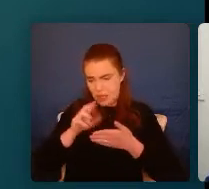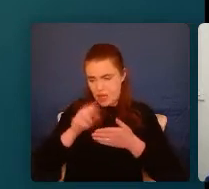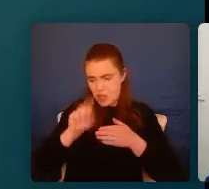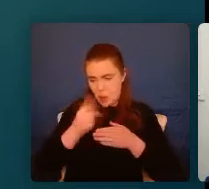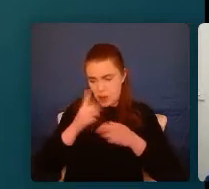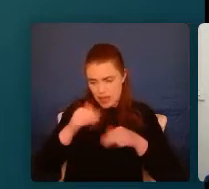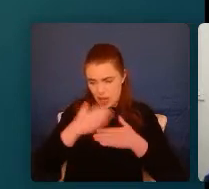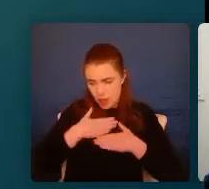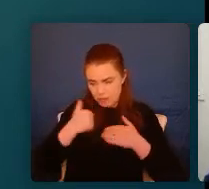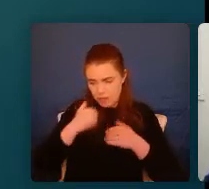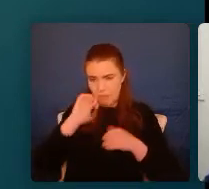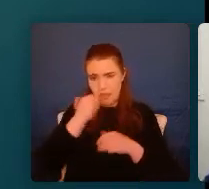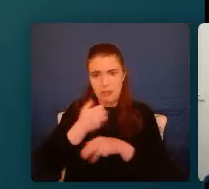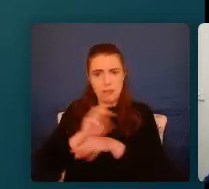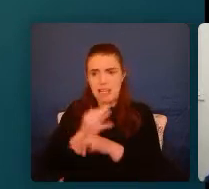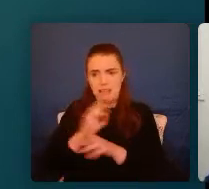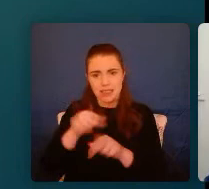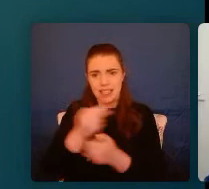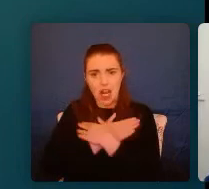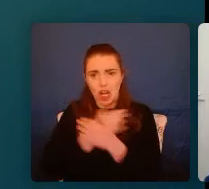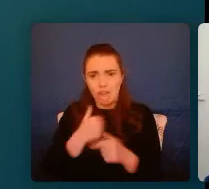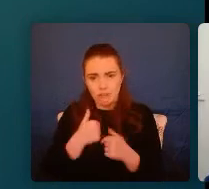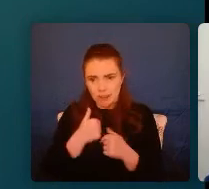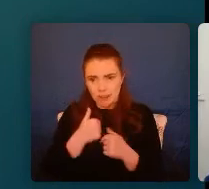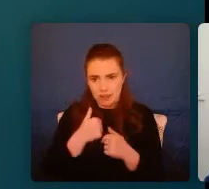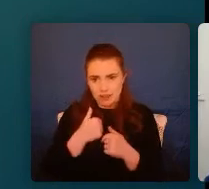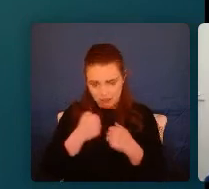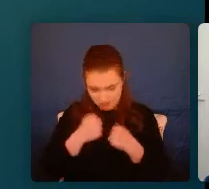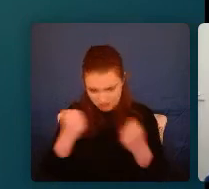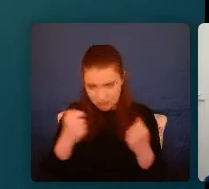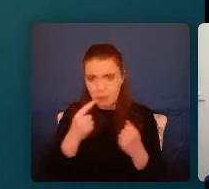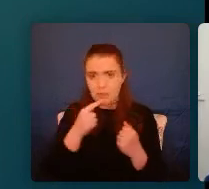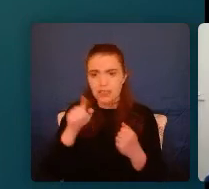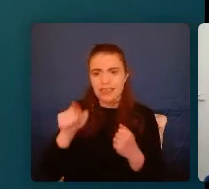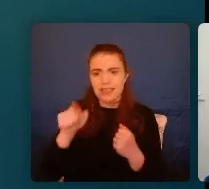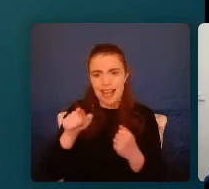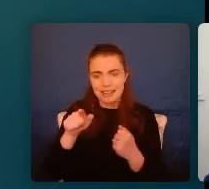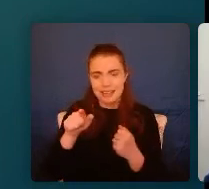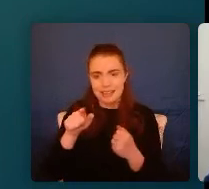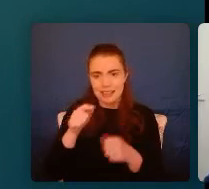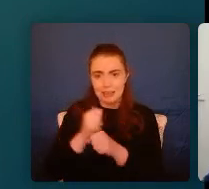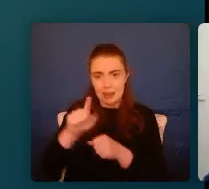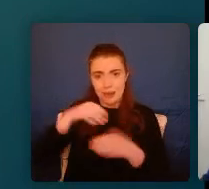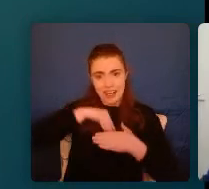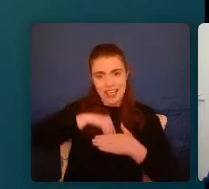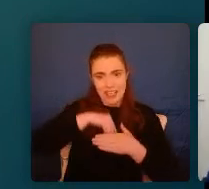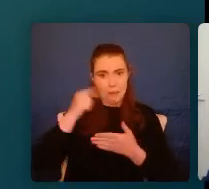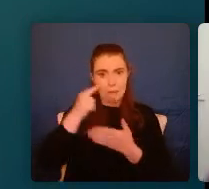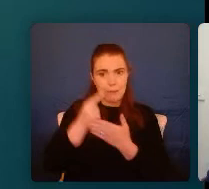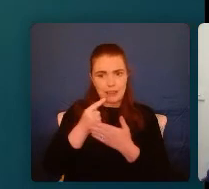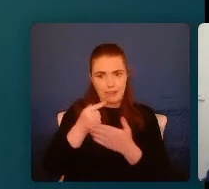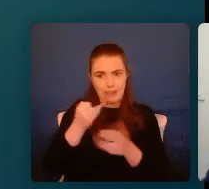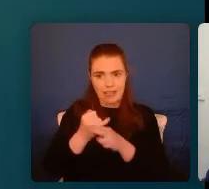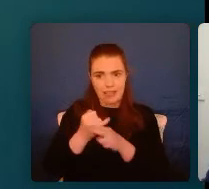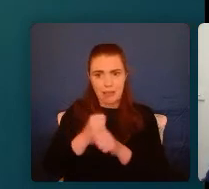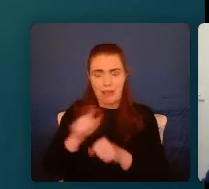unable to love me. That conflicts so much with their own inner experience of who they believe that they are and trying to overcompensate